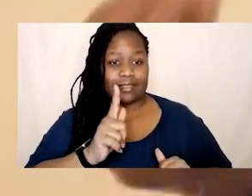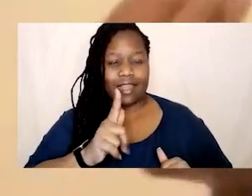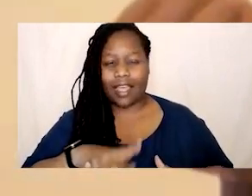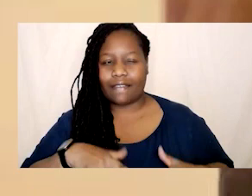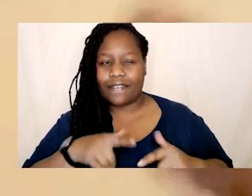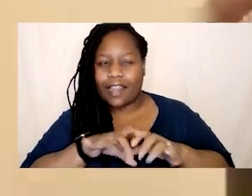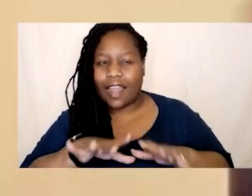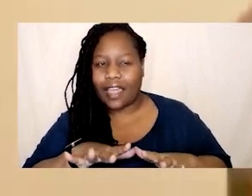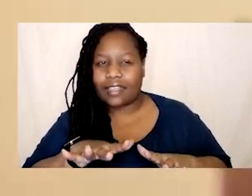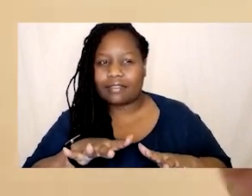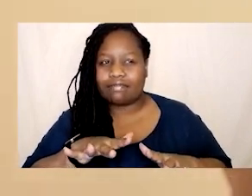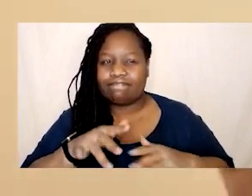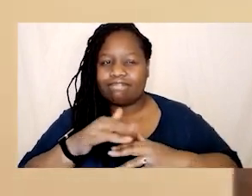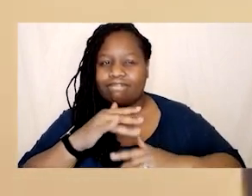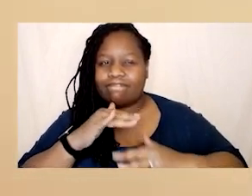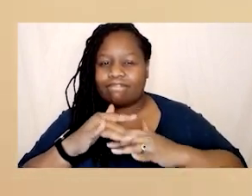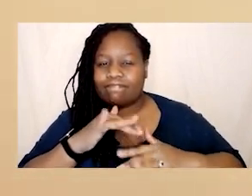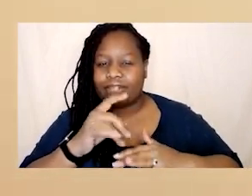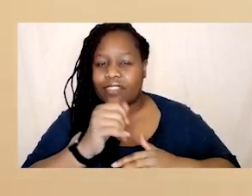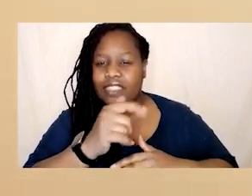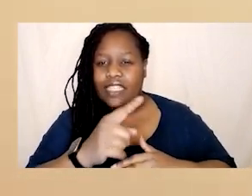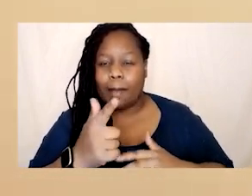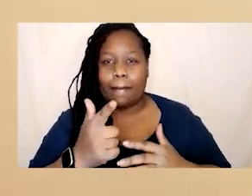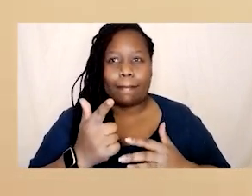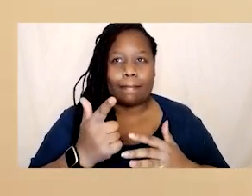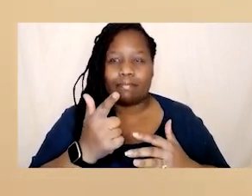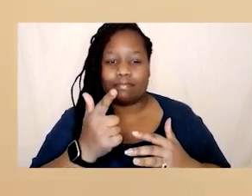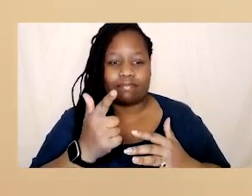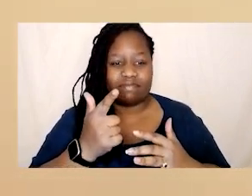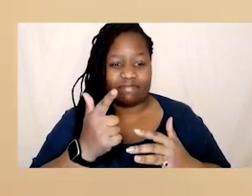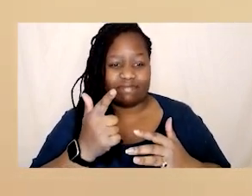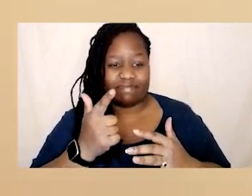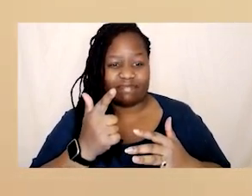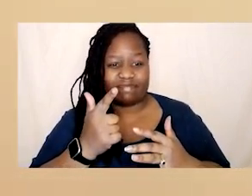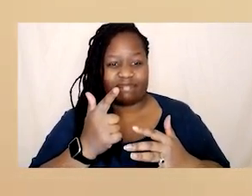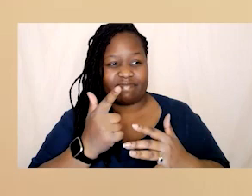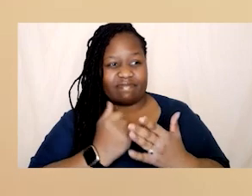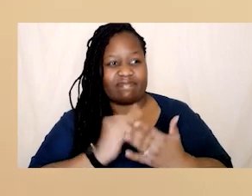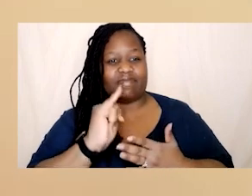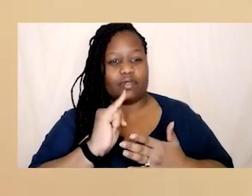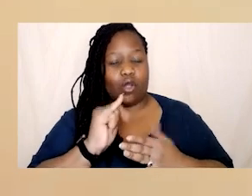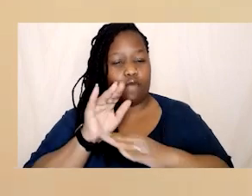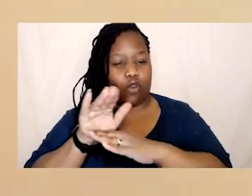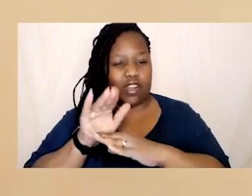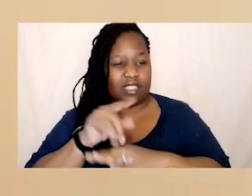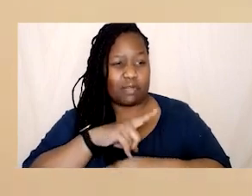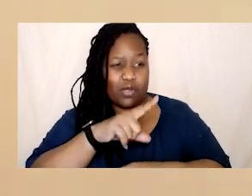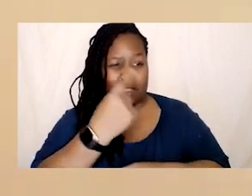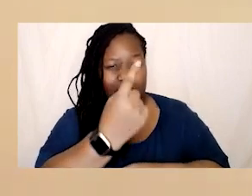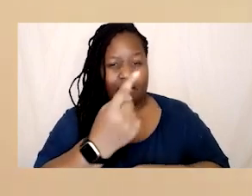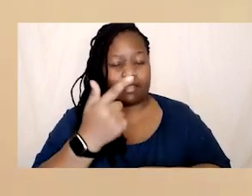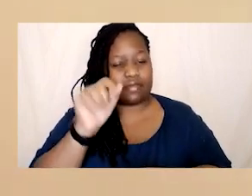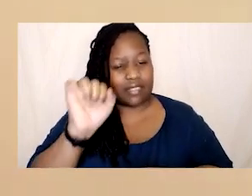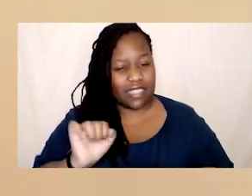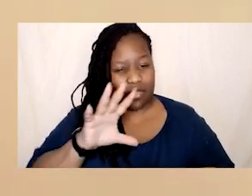a little bit of xenophobia there him being South African you know I feel like there's something there that needs to be unpacked too with where's people's